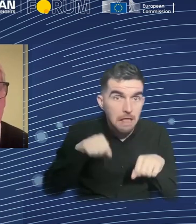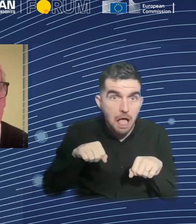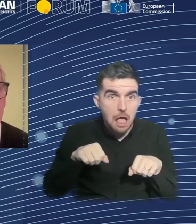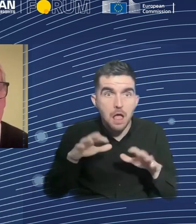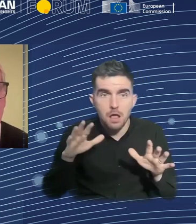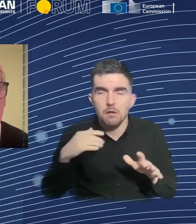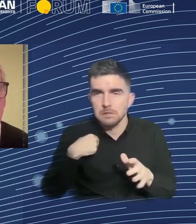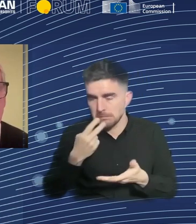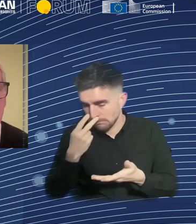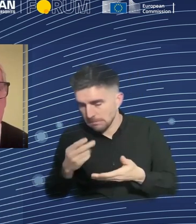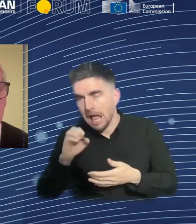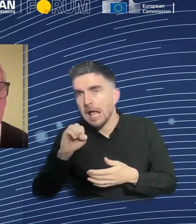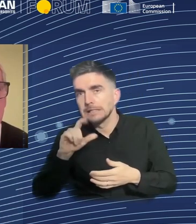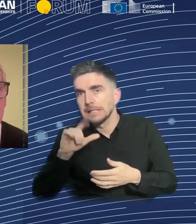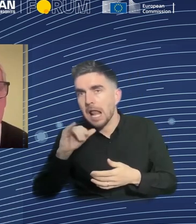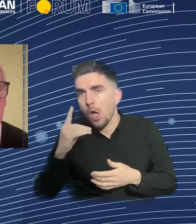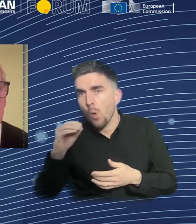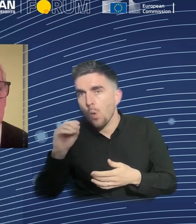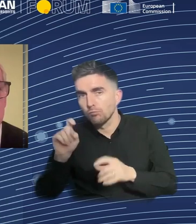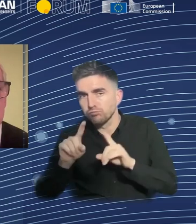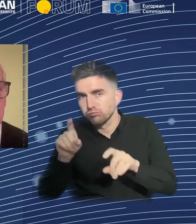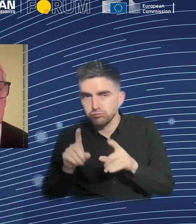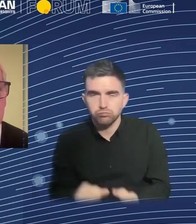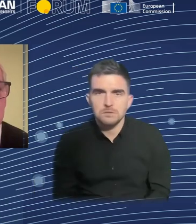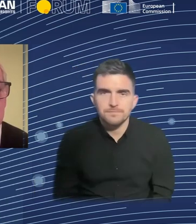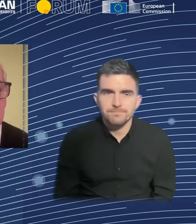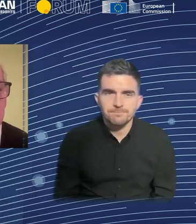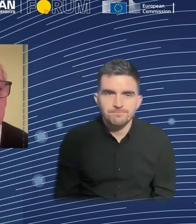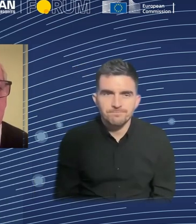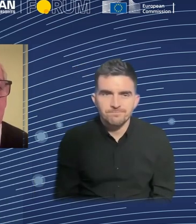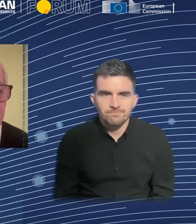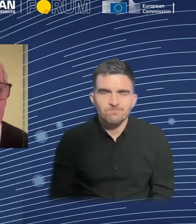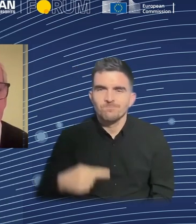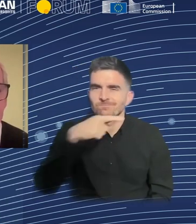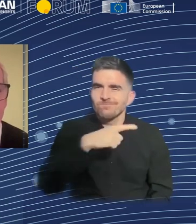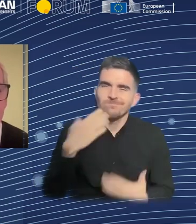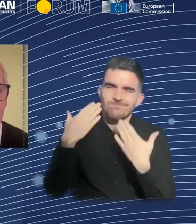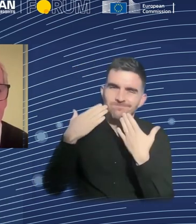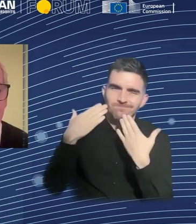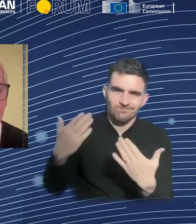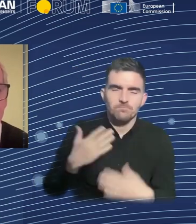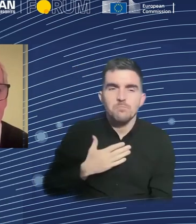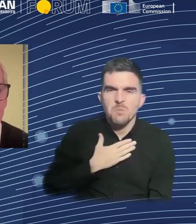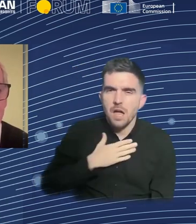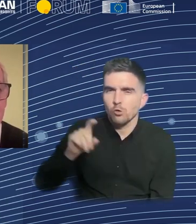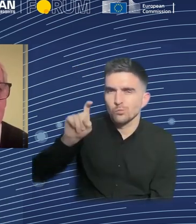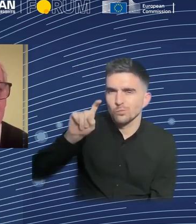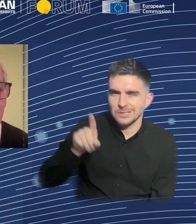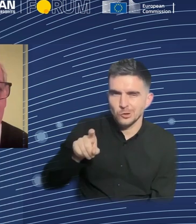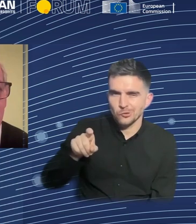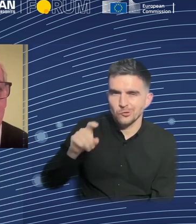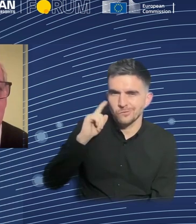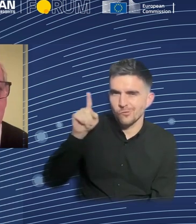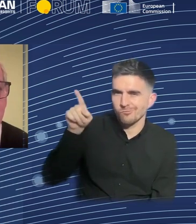Thank you. Thank you so much. My question is for Professor Russell Stewart, please. And Professor Stewart, you